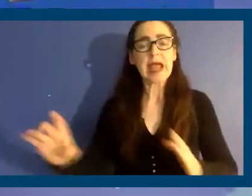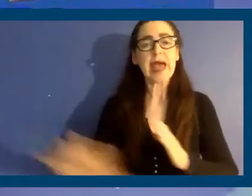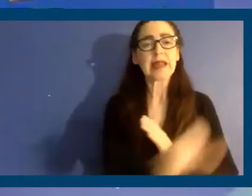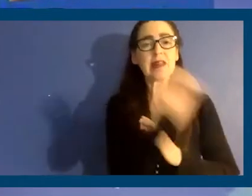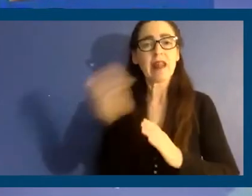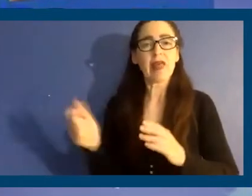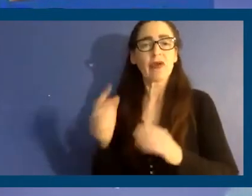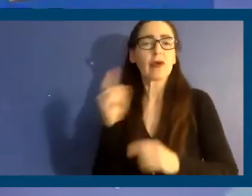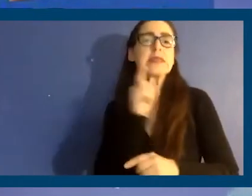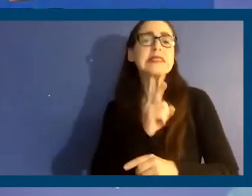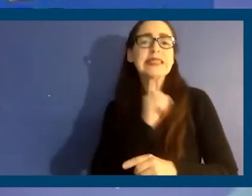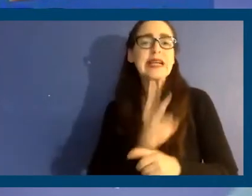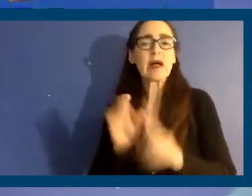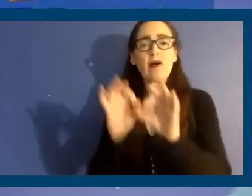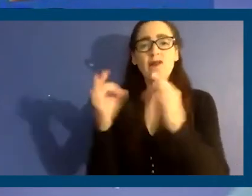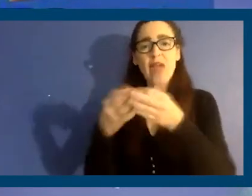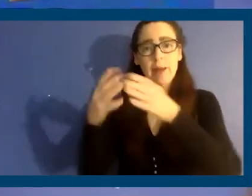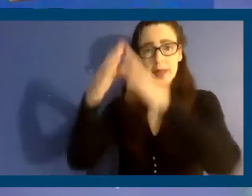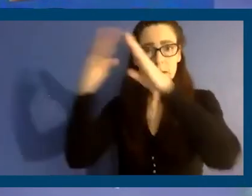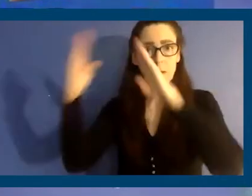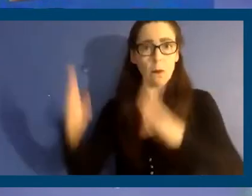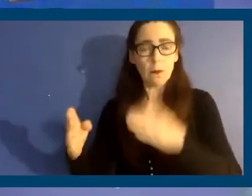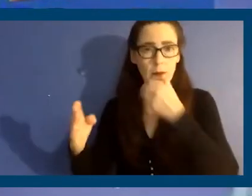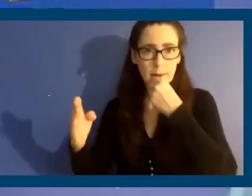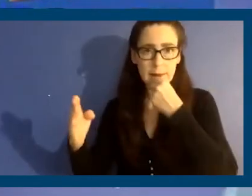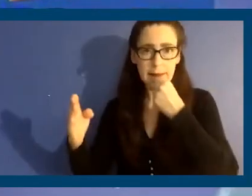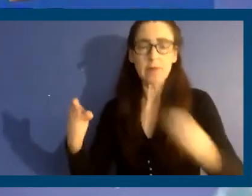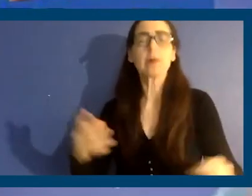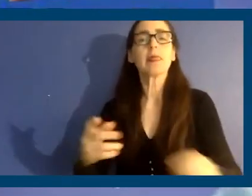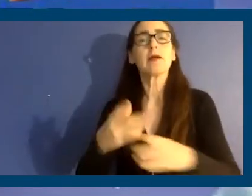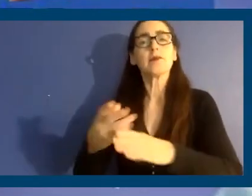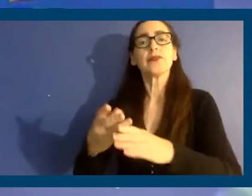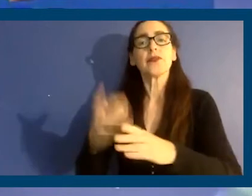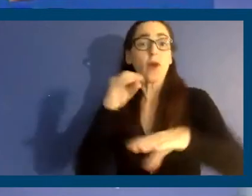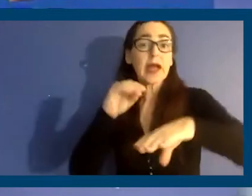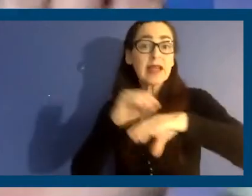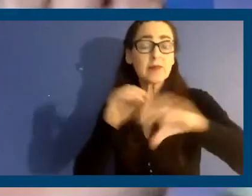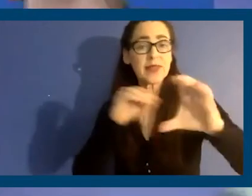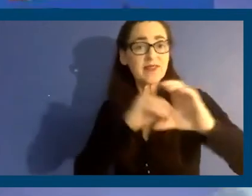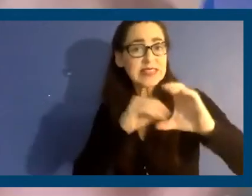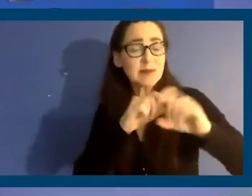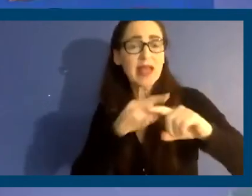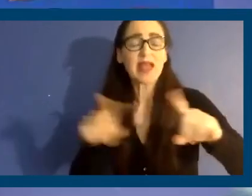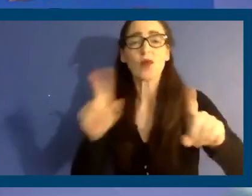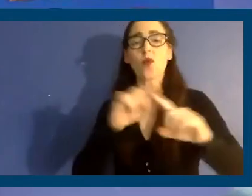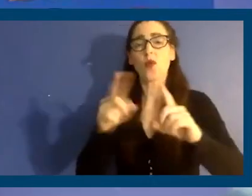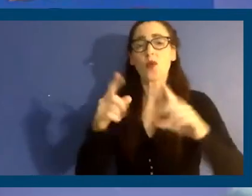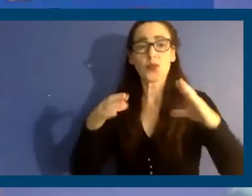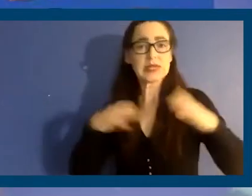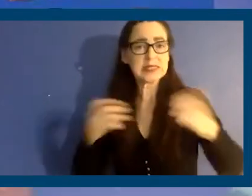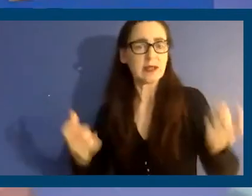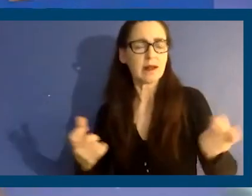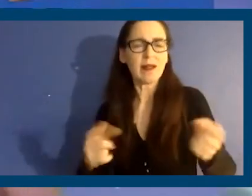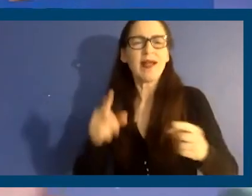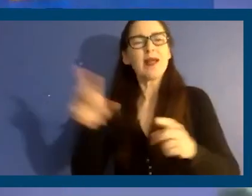you were renting out for your investment and retirement funds. People felt they shouldn't be rent